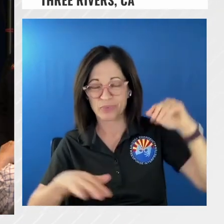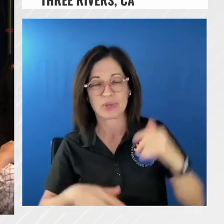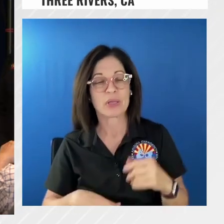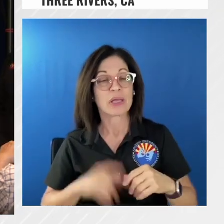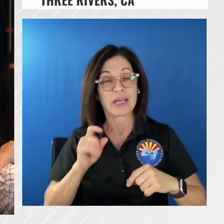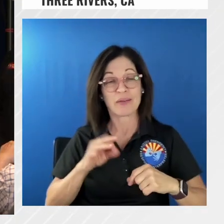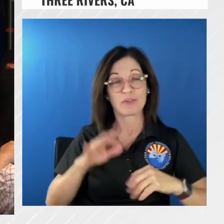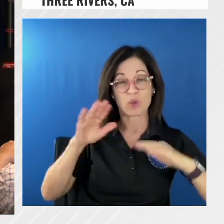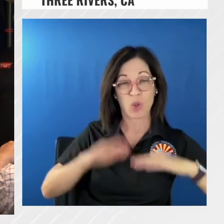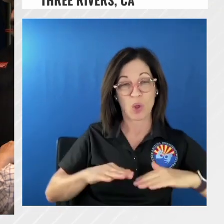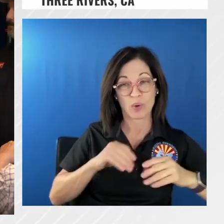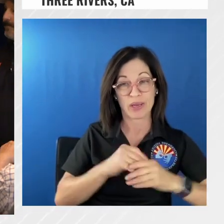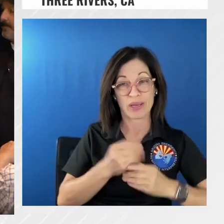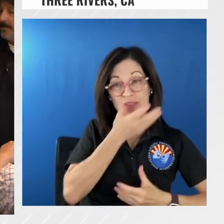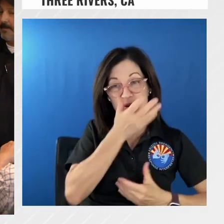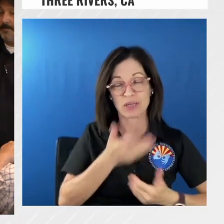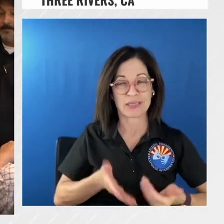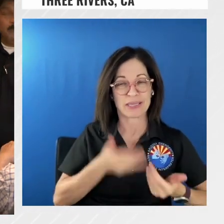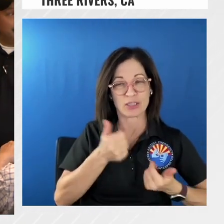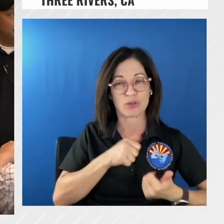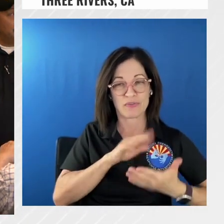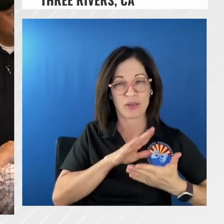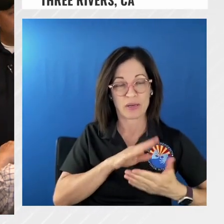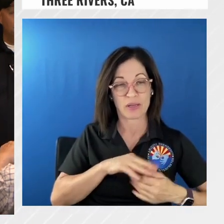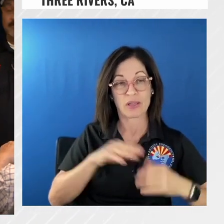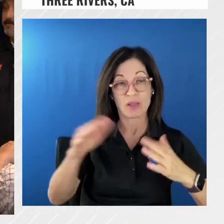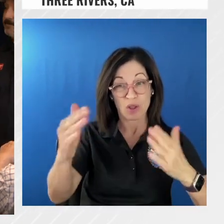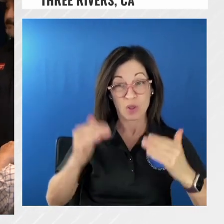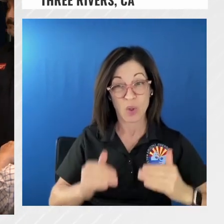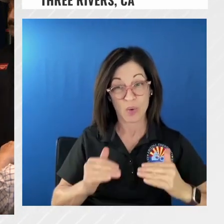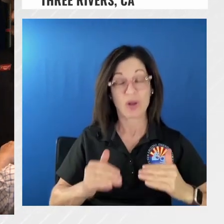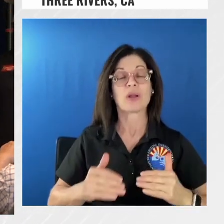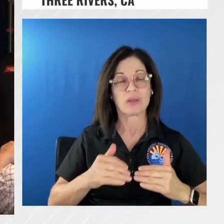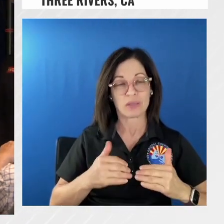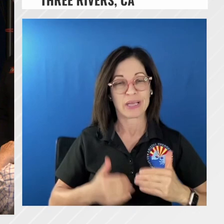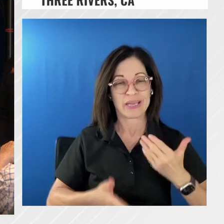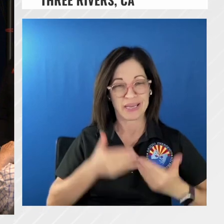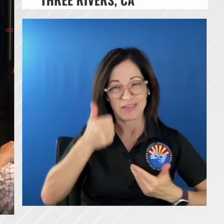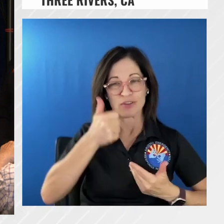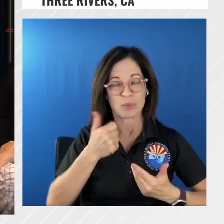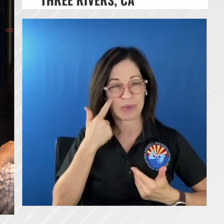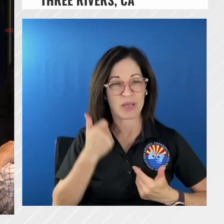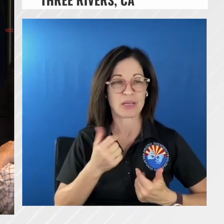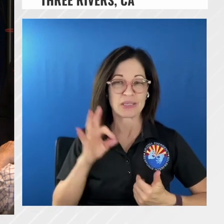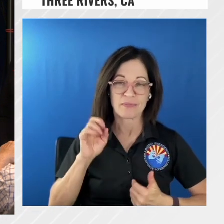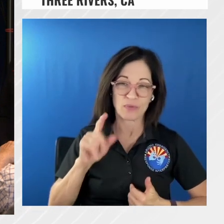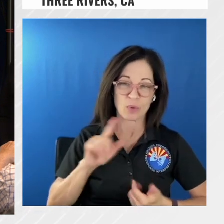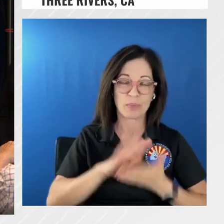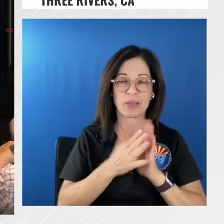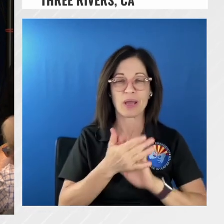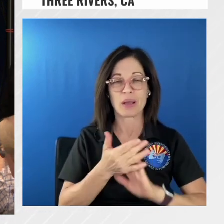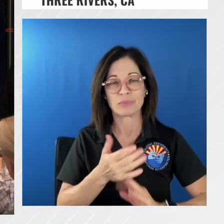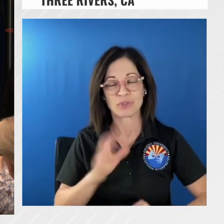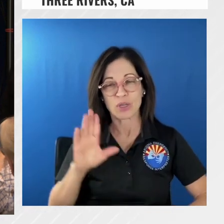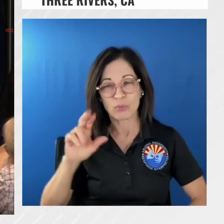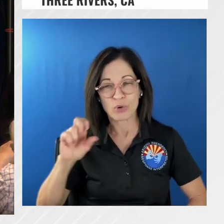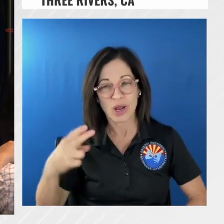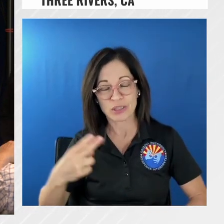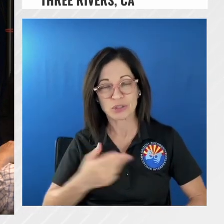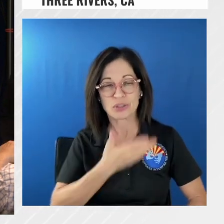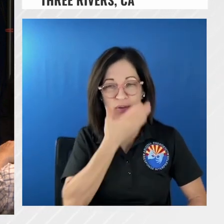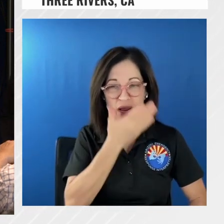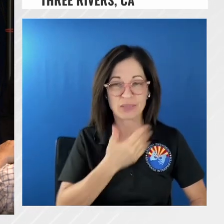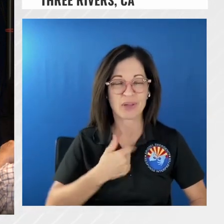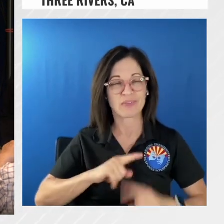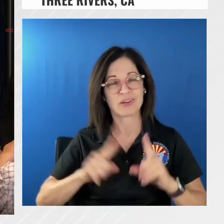it's at currently so as it gets down lower or we have a lot favorable conditions the fuel type changes into brush and grass we have different tools in our arsenal that are